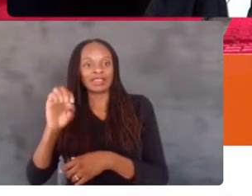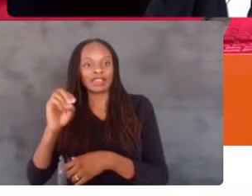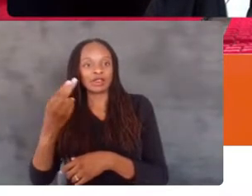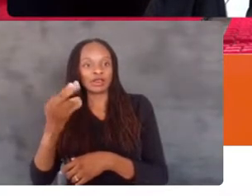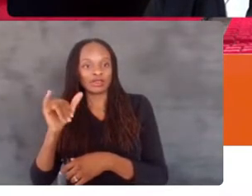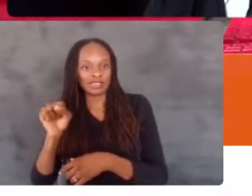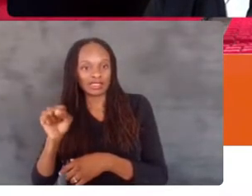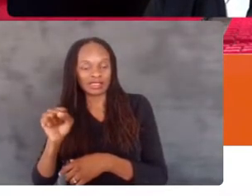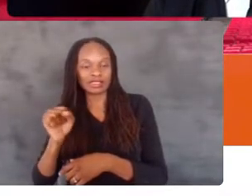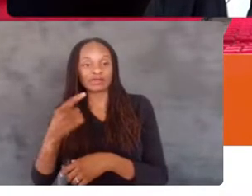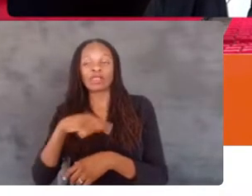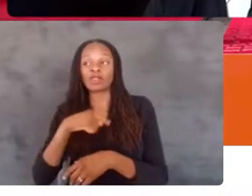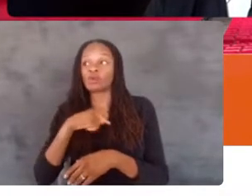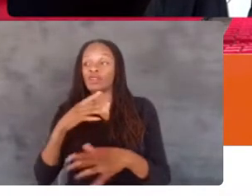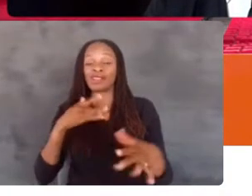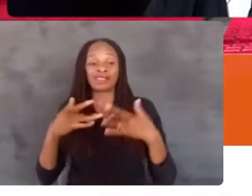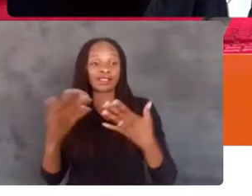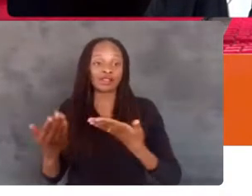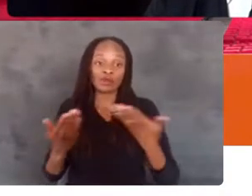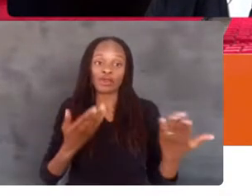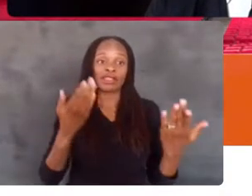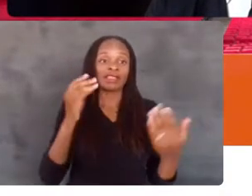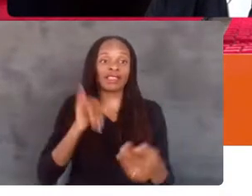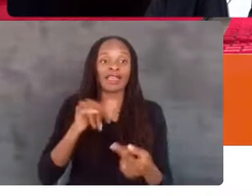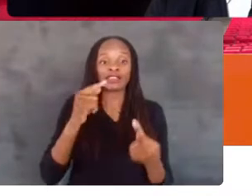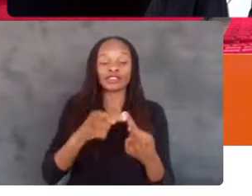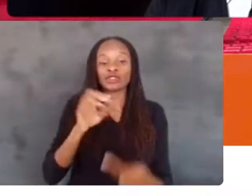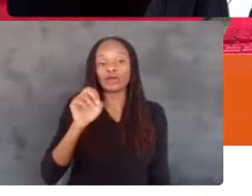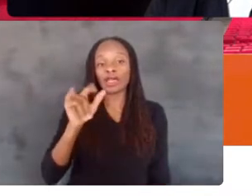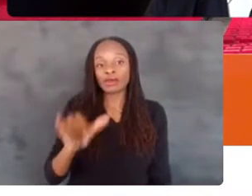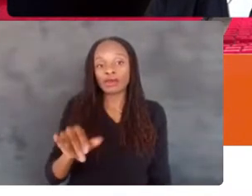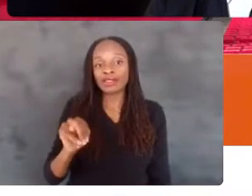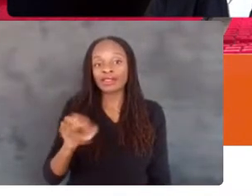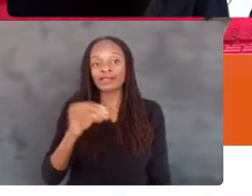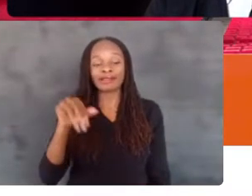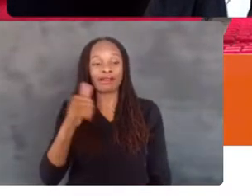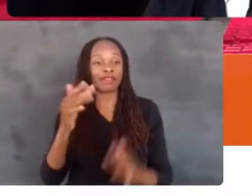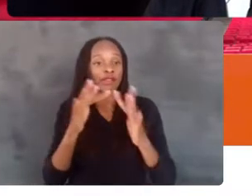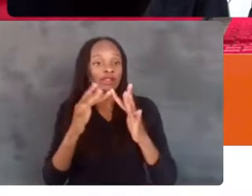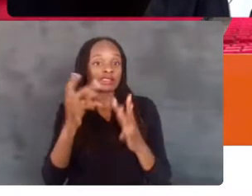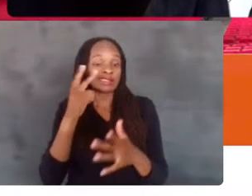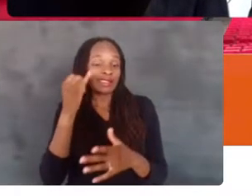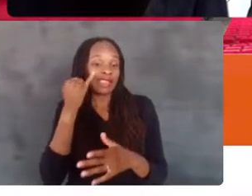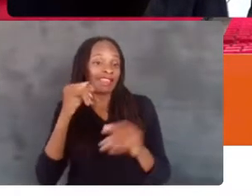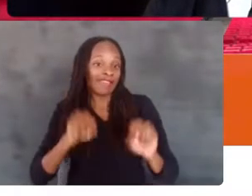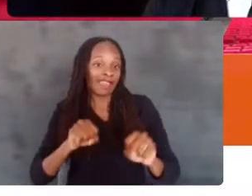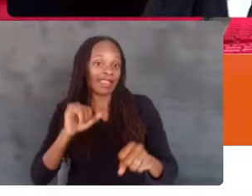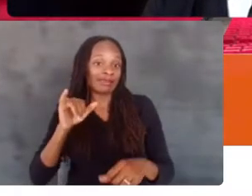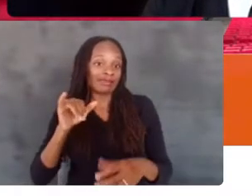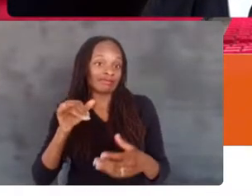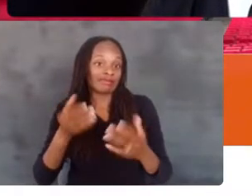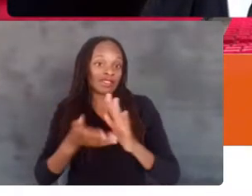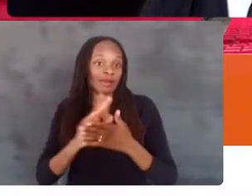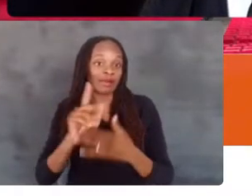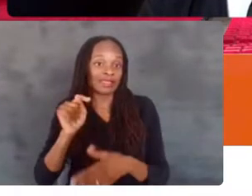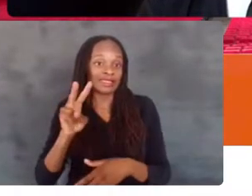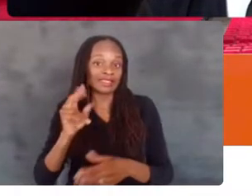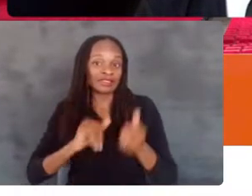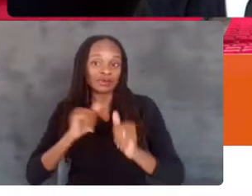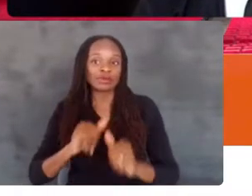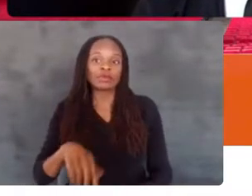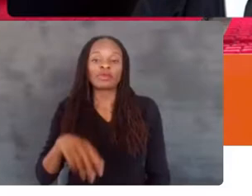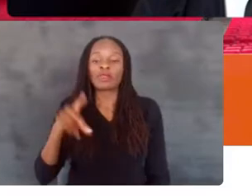Emmerlyn and a few of the other contacts and see if maybe we can make a TV show out of it. Yeah. And you think Dwarfo